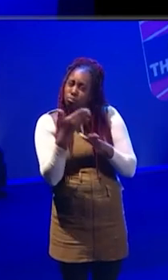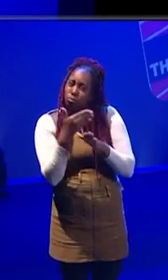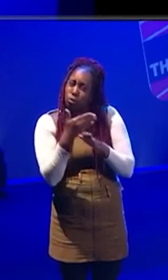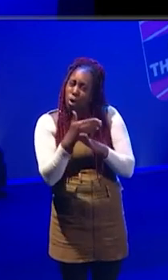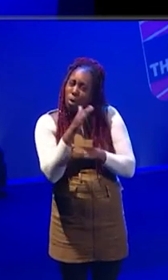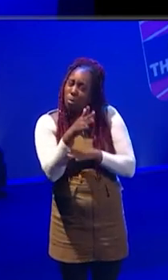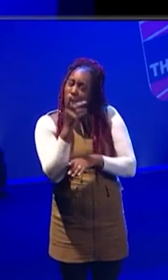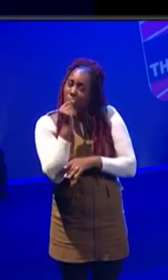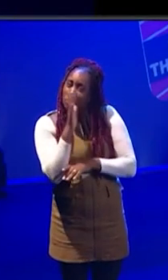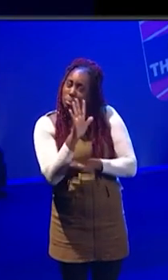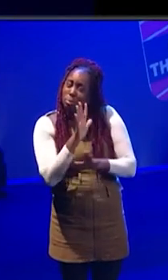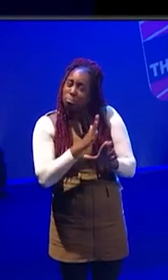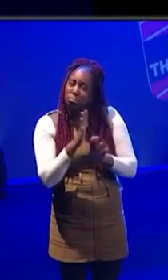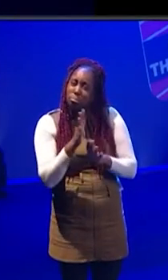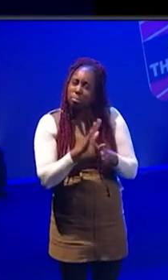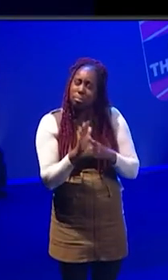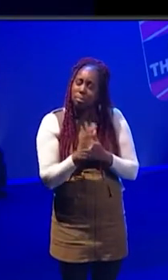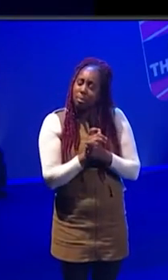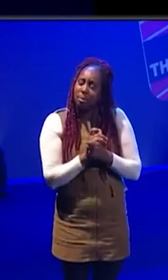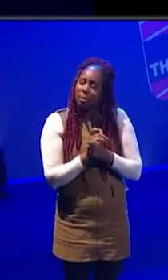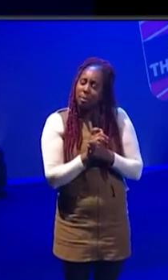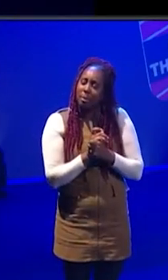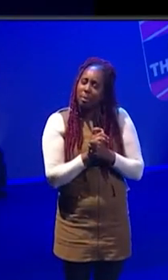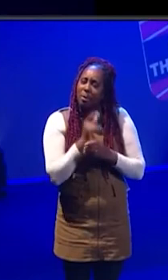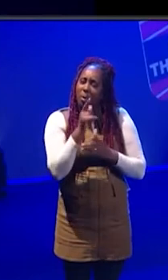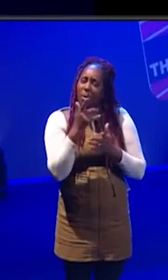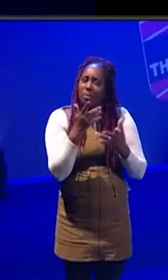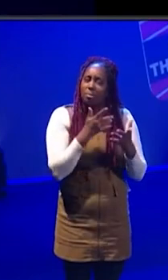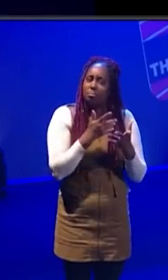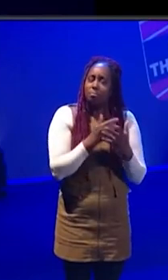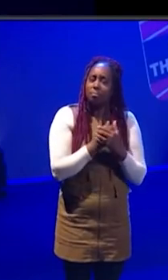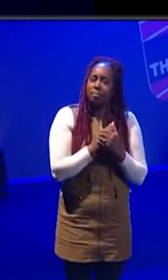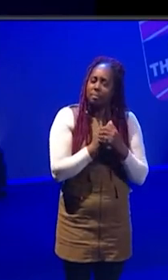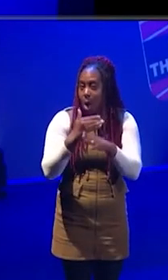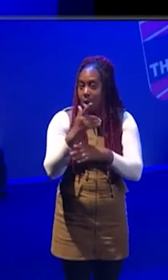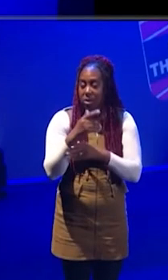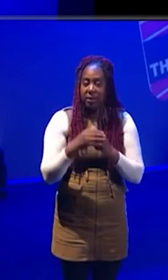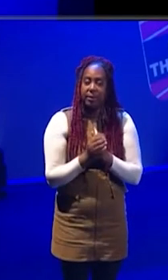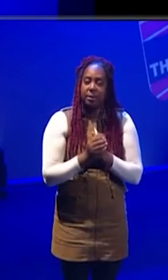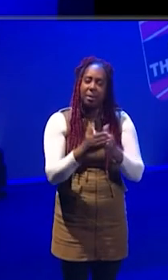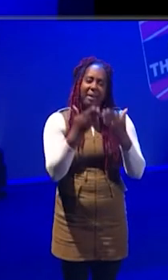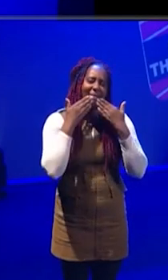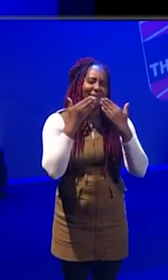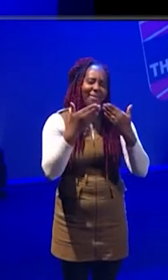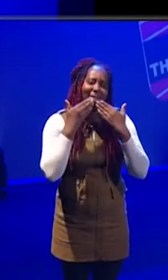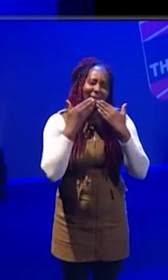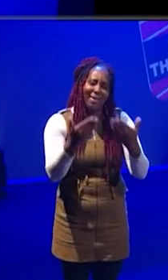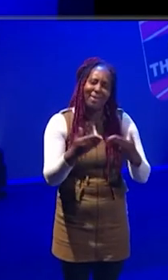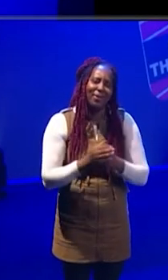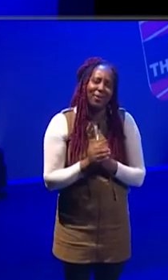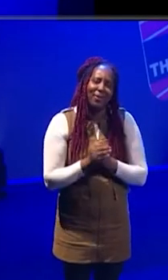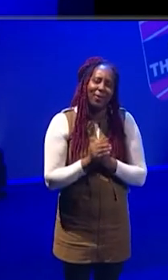which these guys are realizing. Amazing. Yeah. Thank you so much.